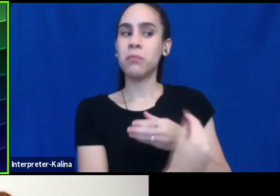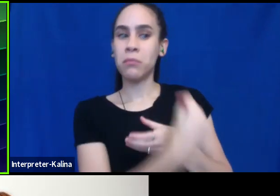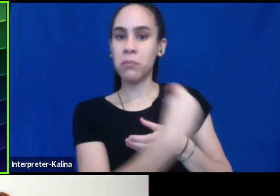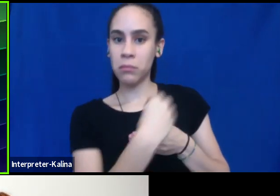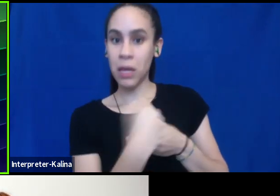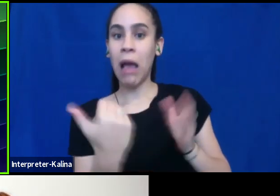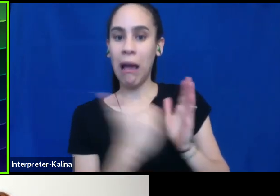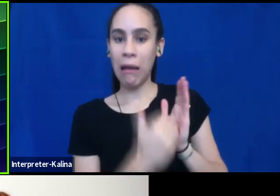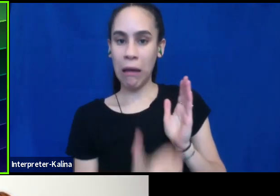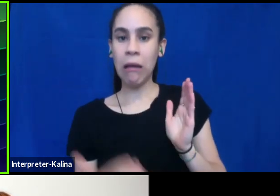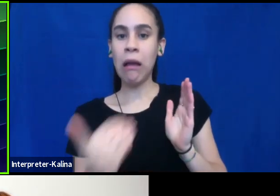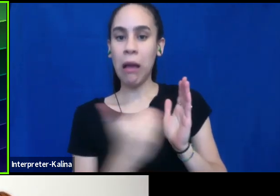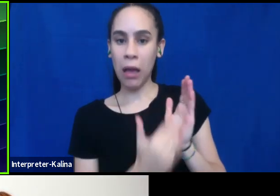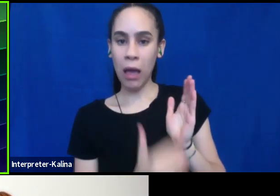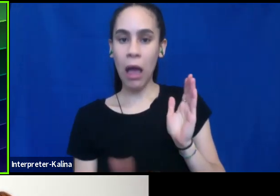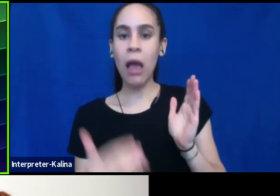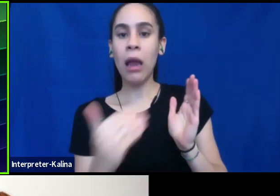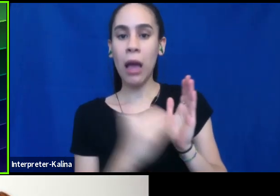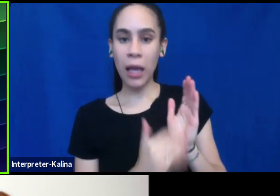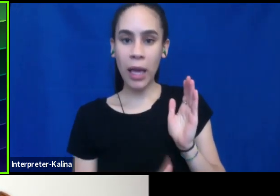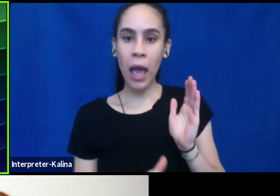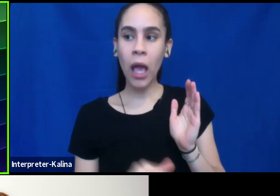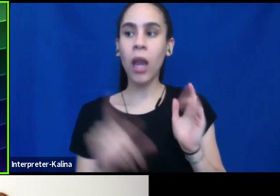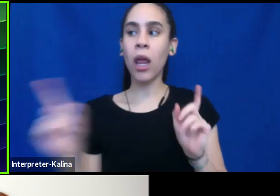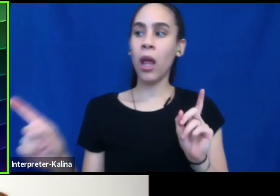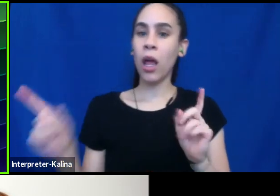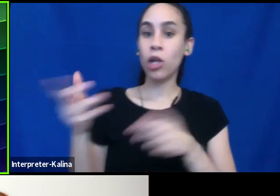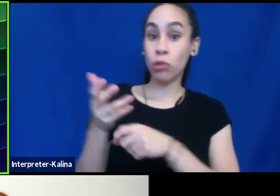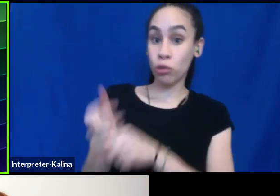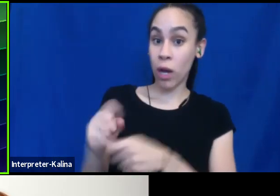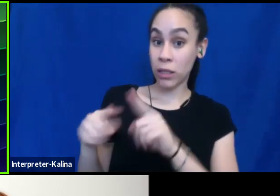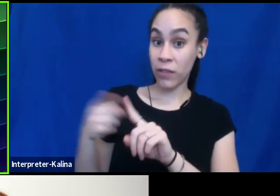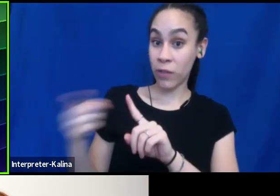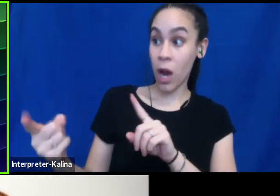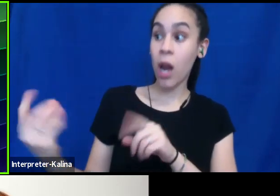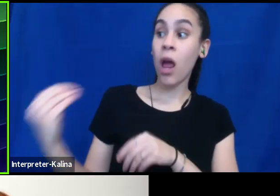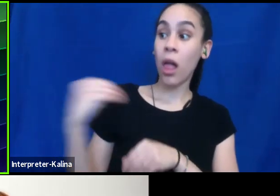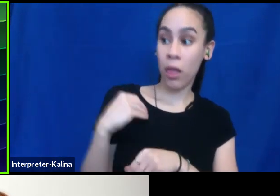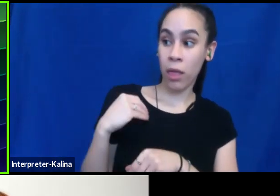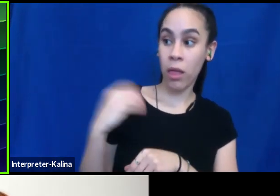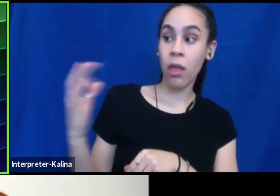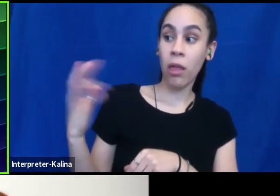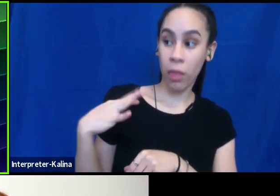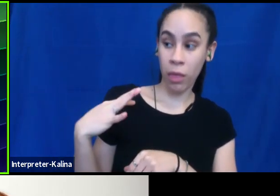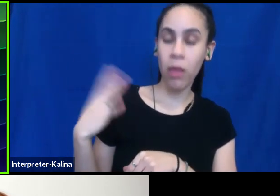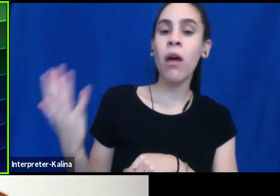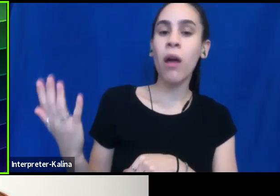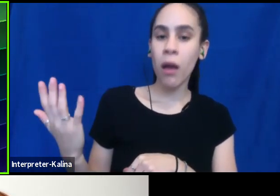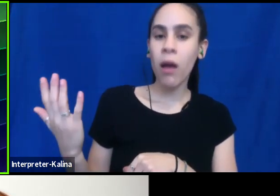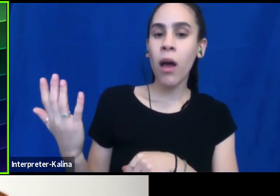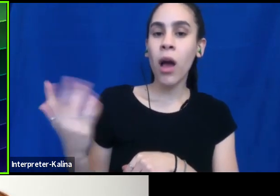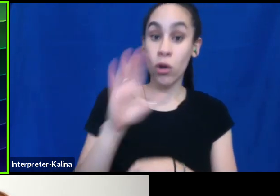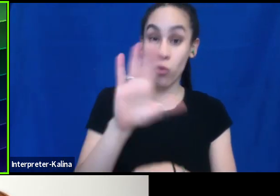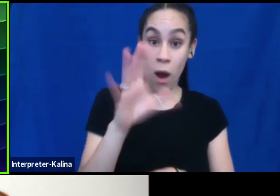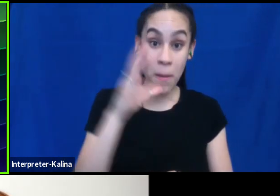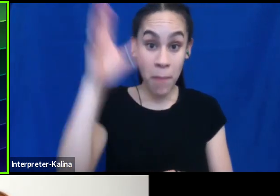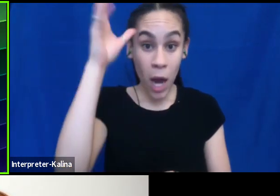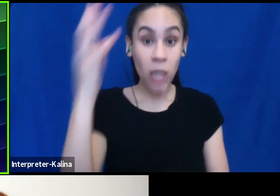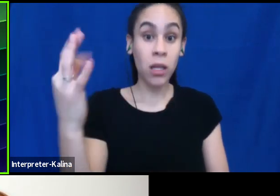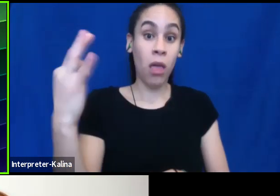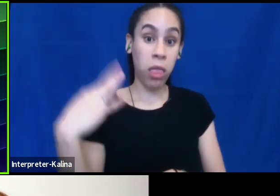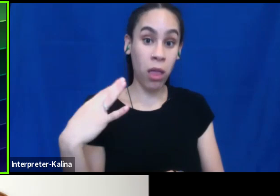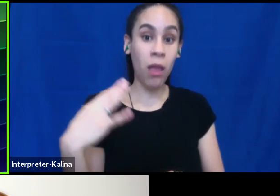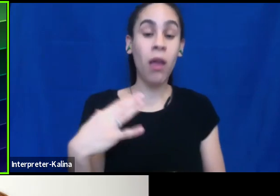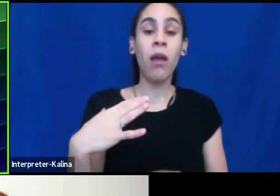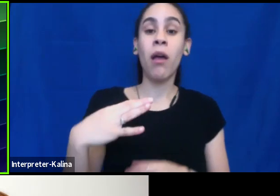again. And then maybe, you know, you hear it from a trusted source, you know, you, you hear it from a, um, you know, your, your, your parent, a friend, a